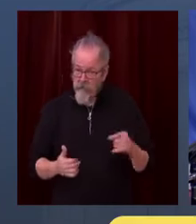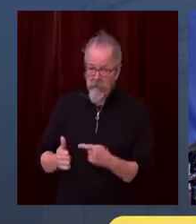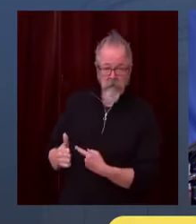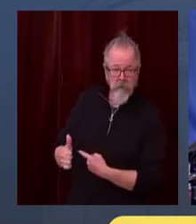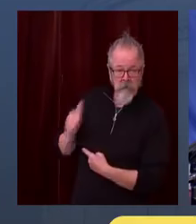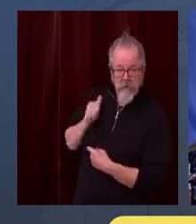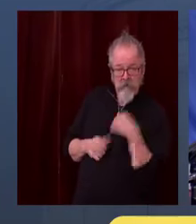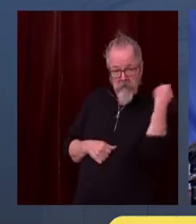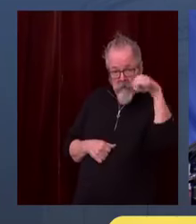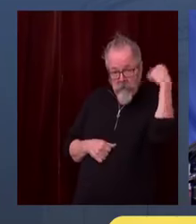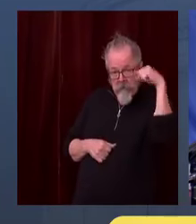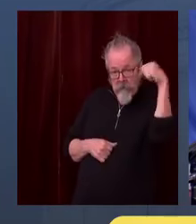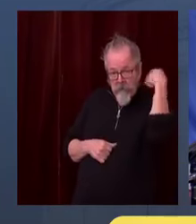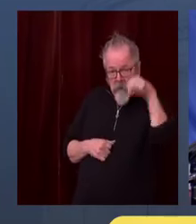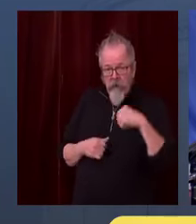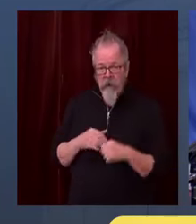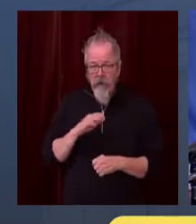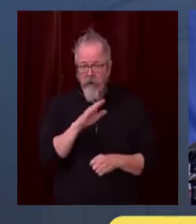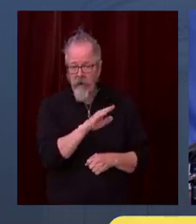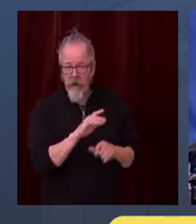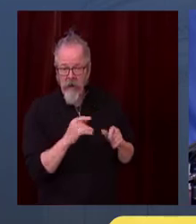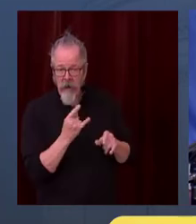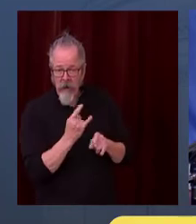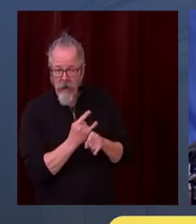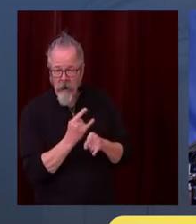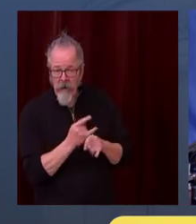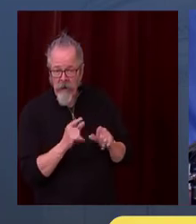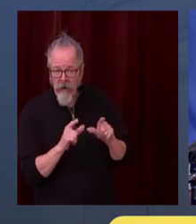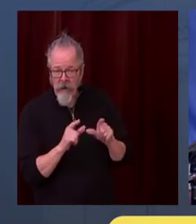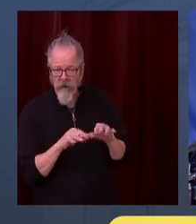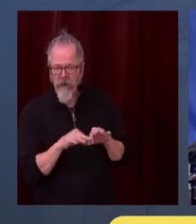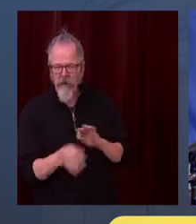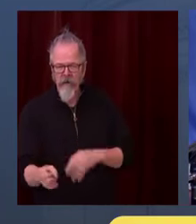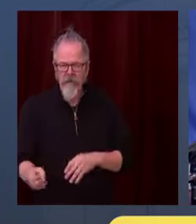But those have been rare events. And I'm very appreciative of that.